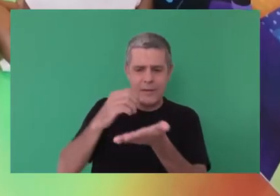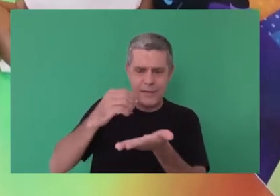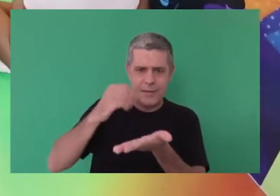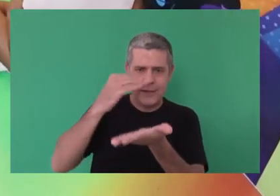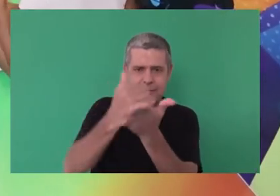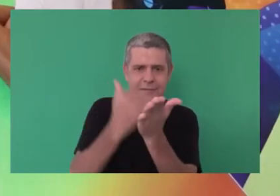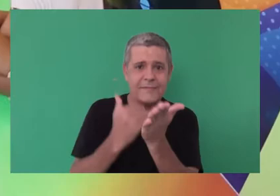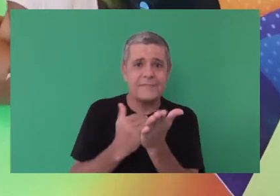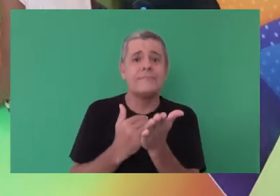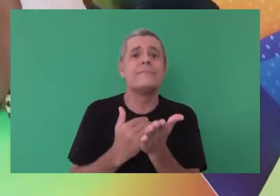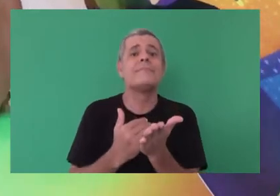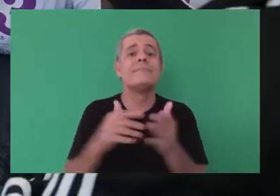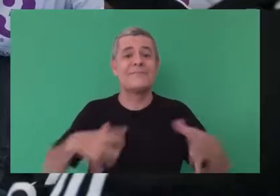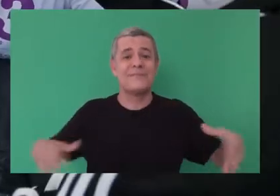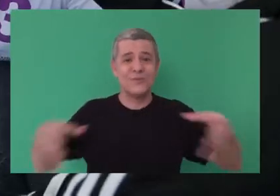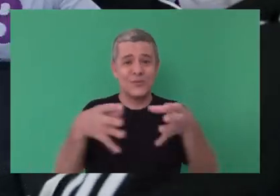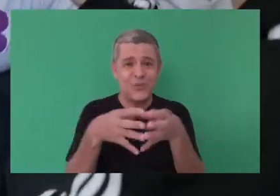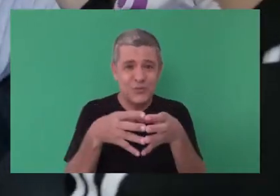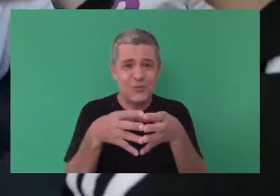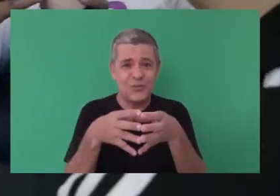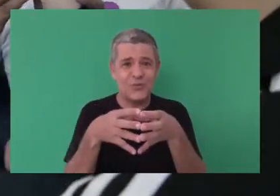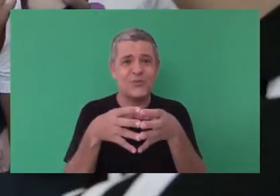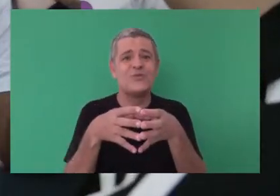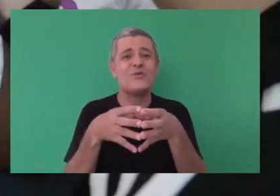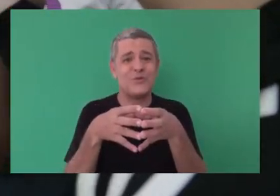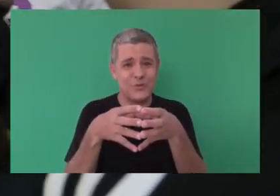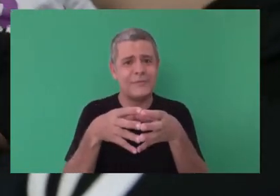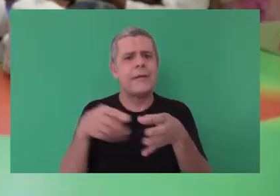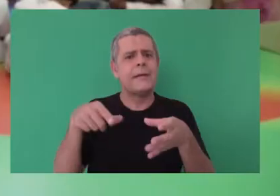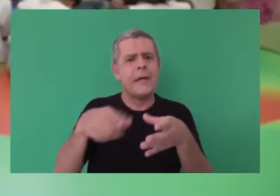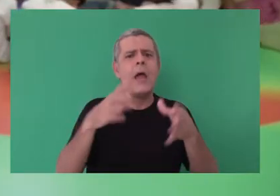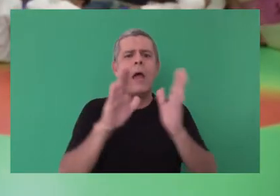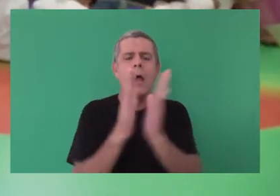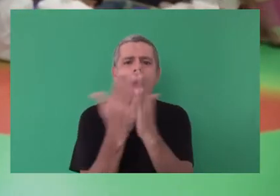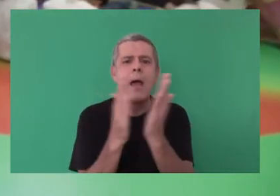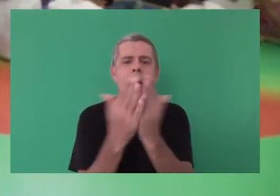sections. In each one of them, we tell a part of the story.